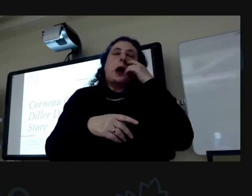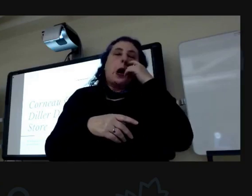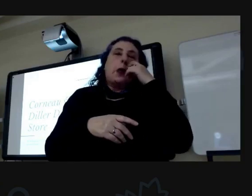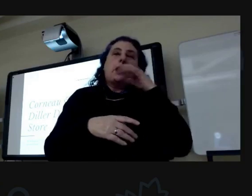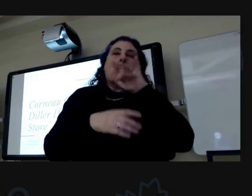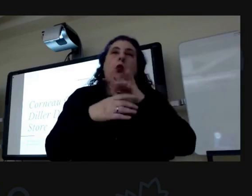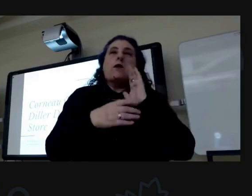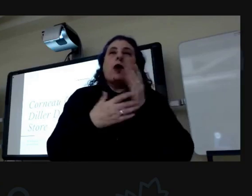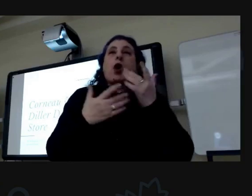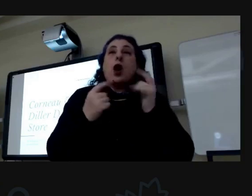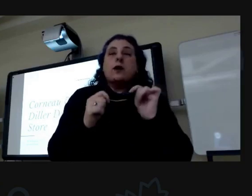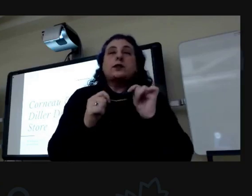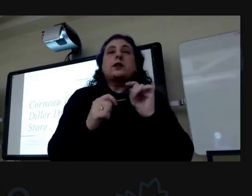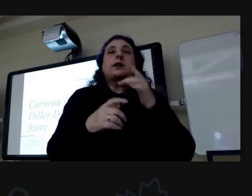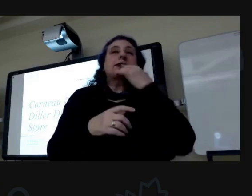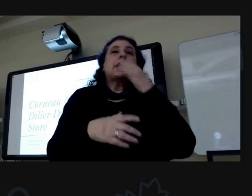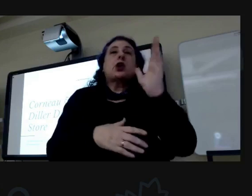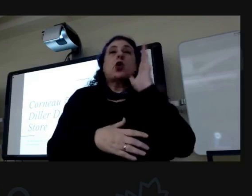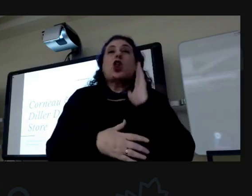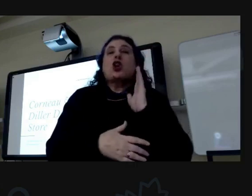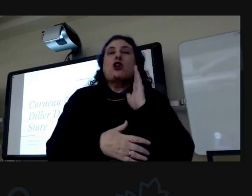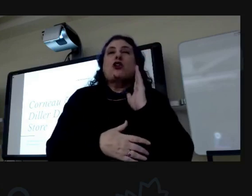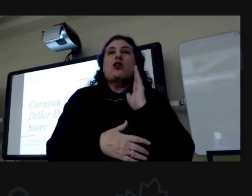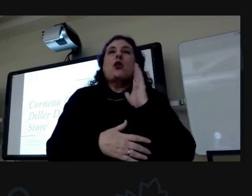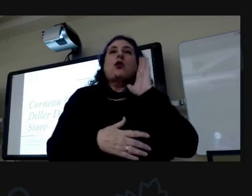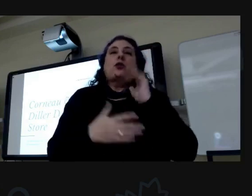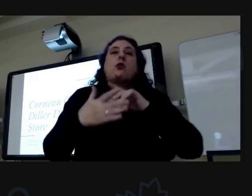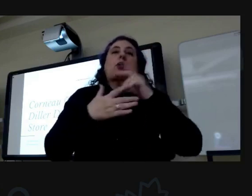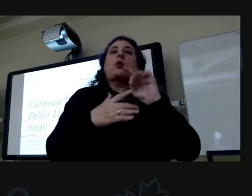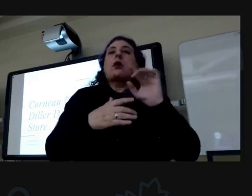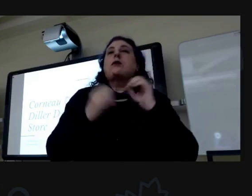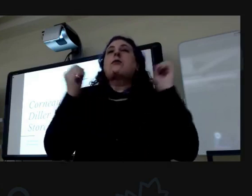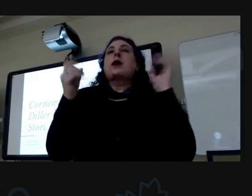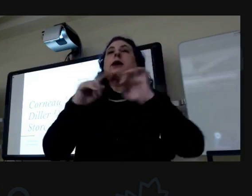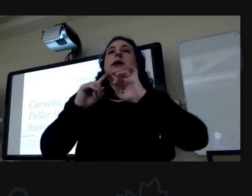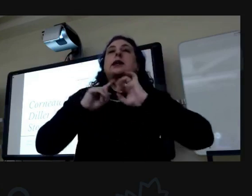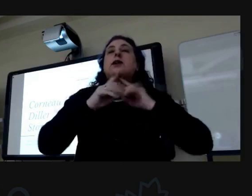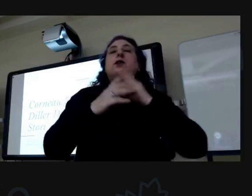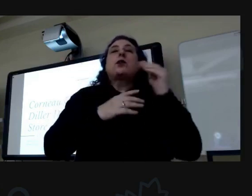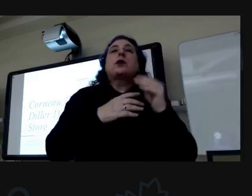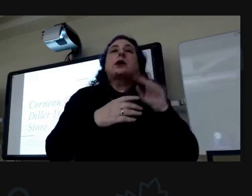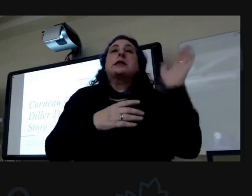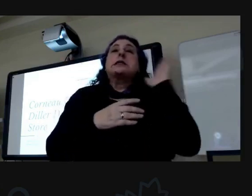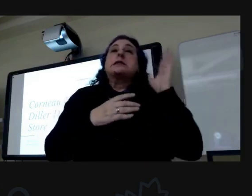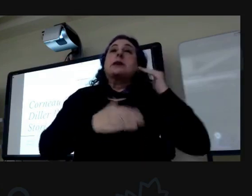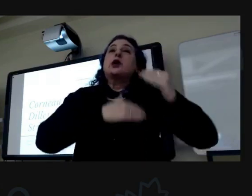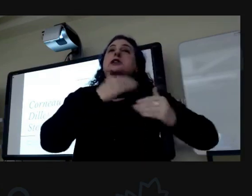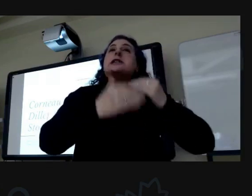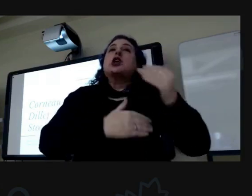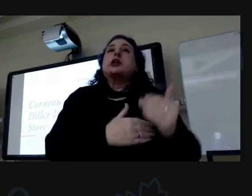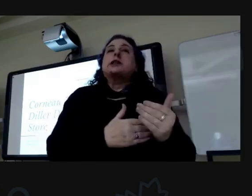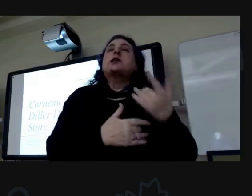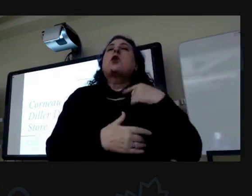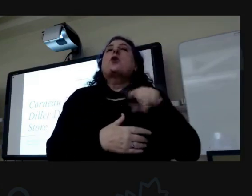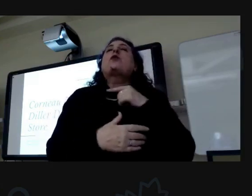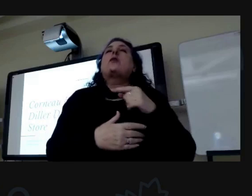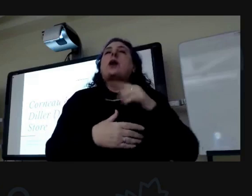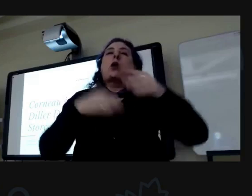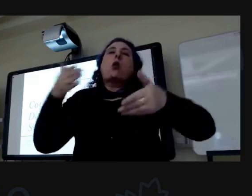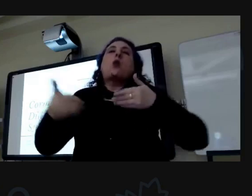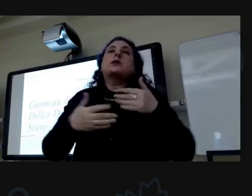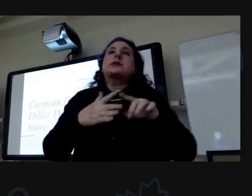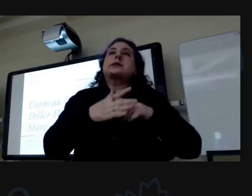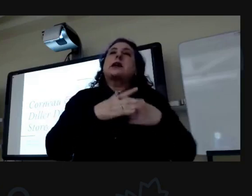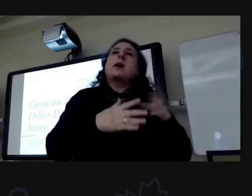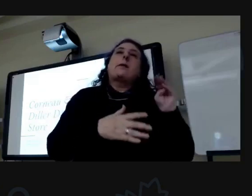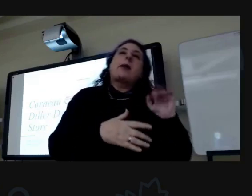as i mentioned earlier this program is one of many programs in a special speaker series of programs we've been hosting since